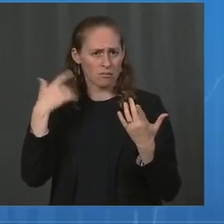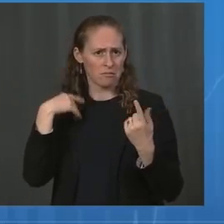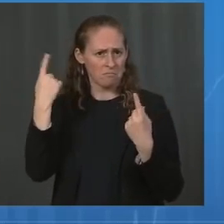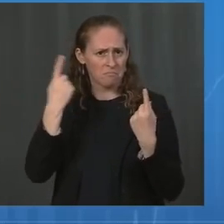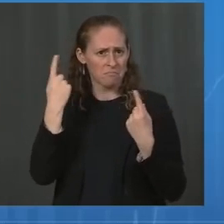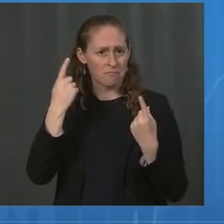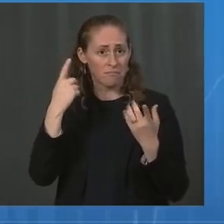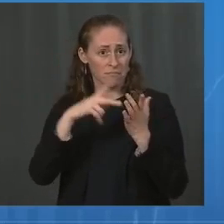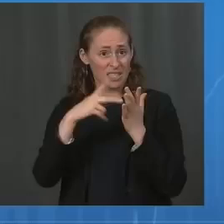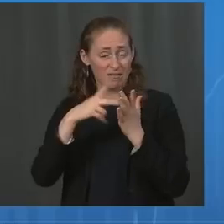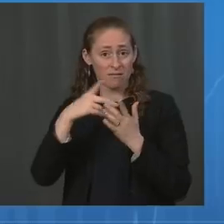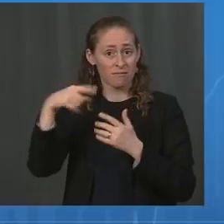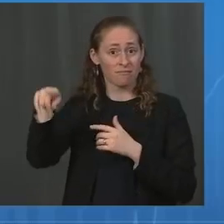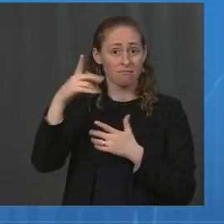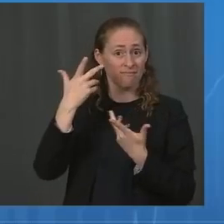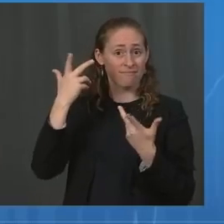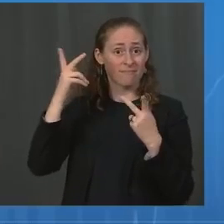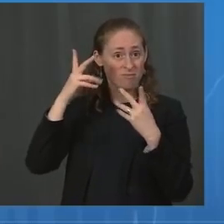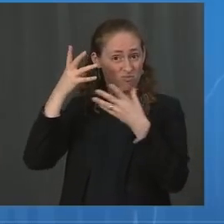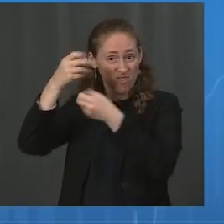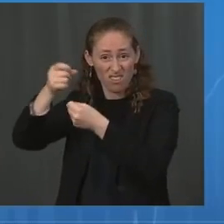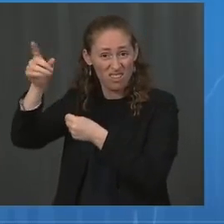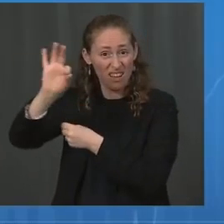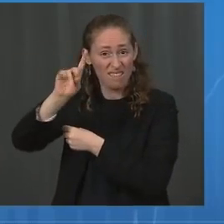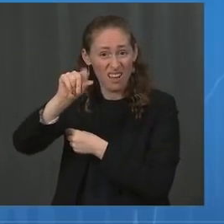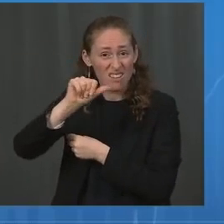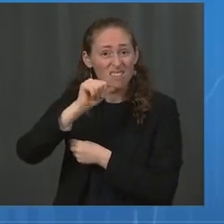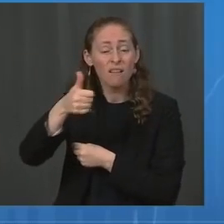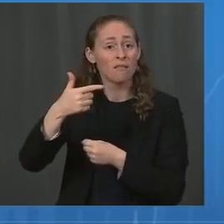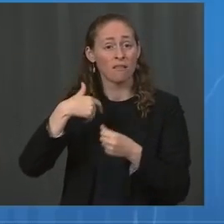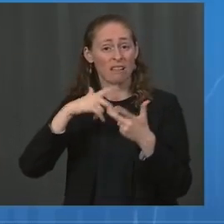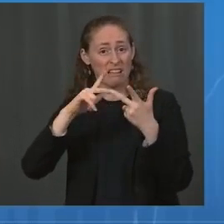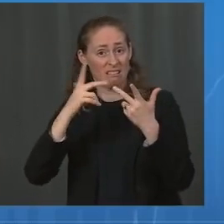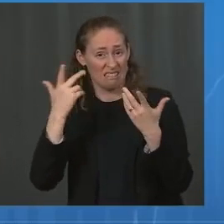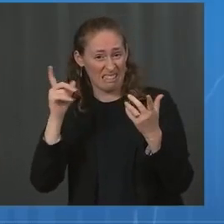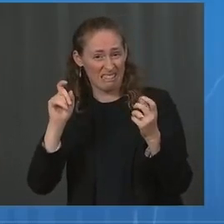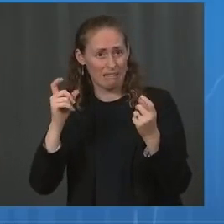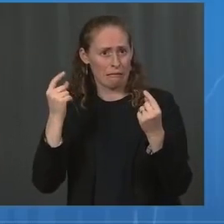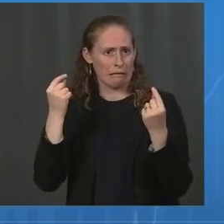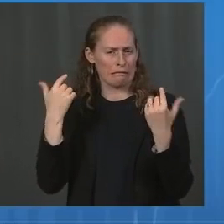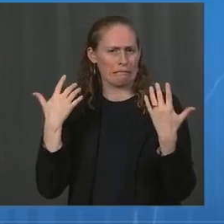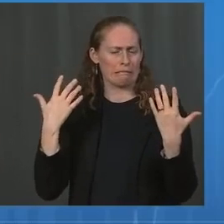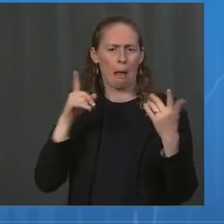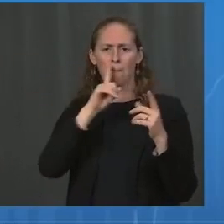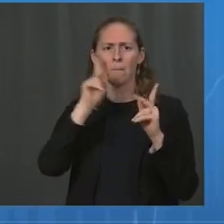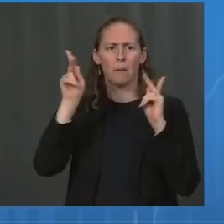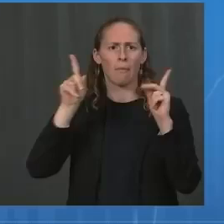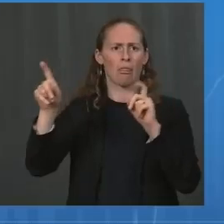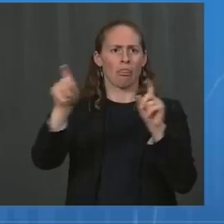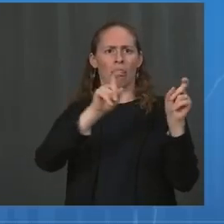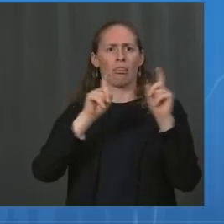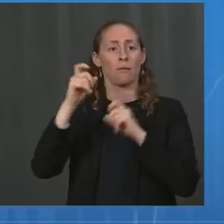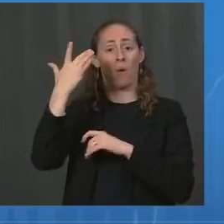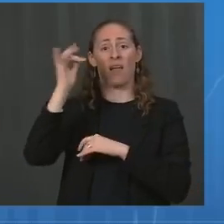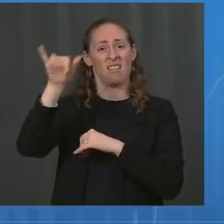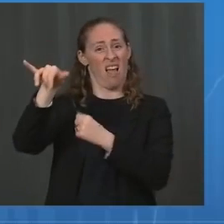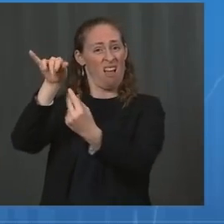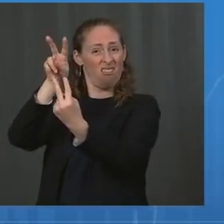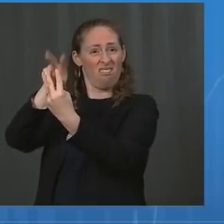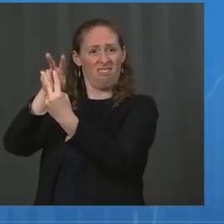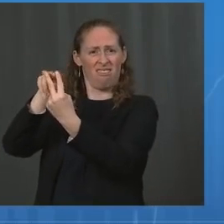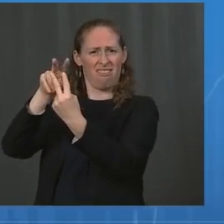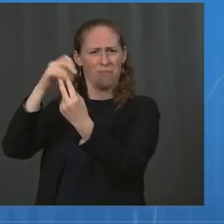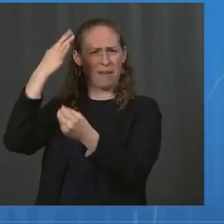and also about the ability for the FDA to quickly review vaccines, especially as, you know, the review for kids is coming up around that time. Thanks.